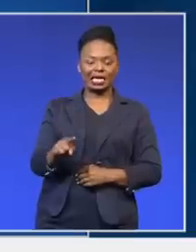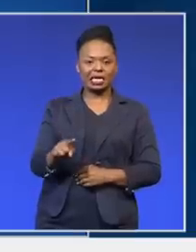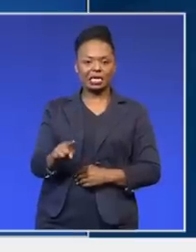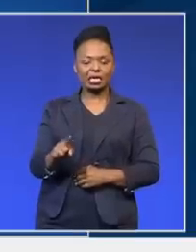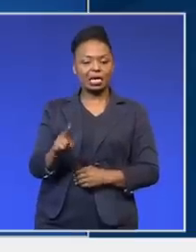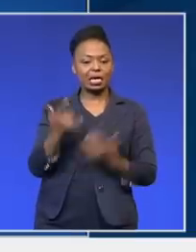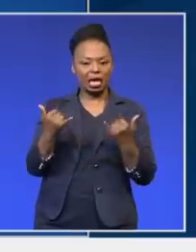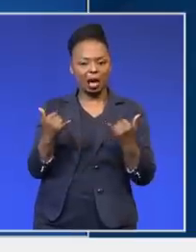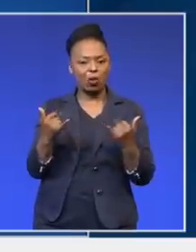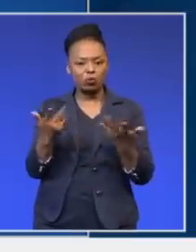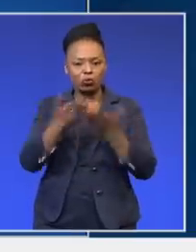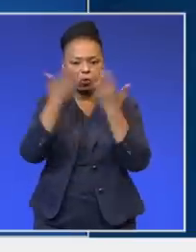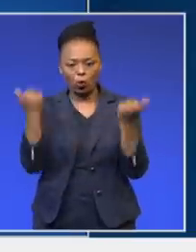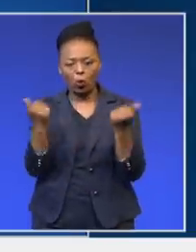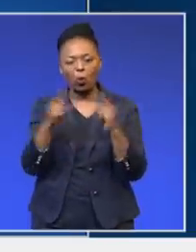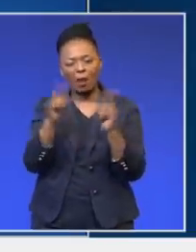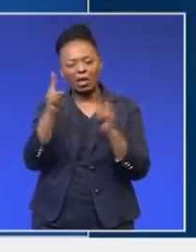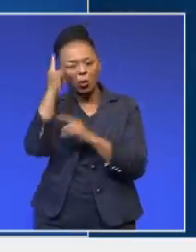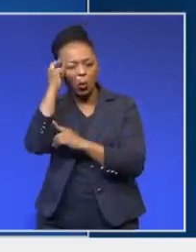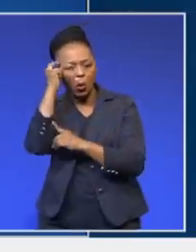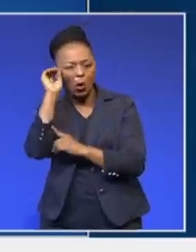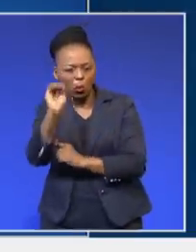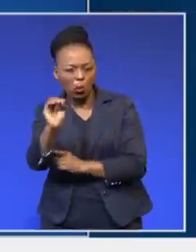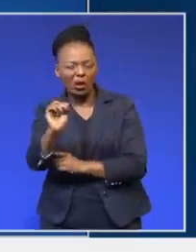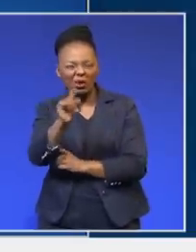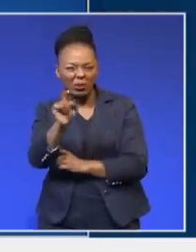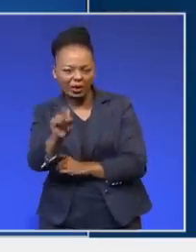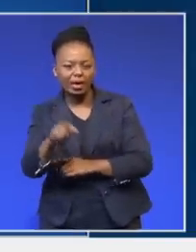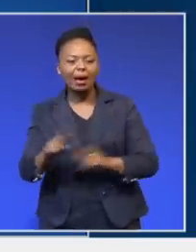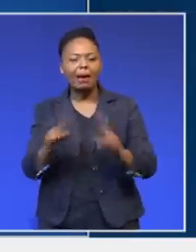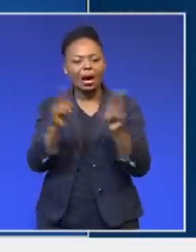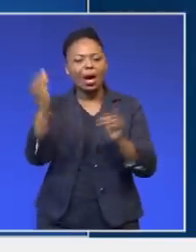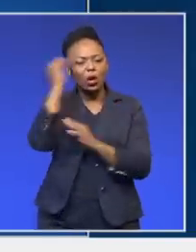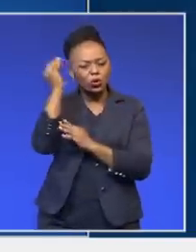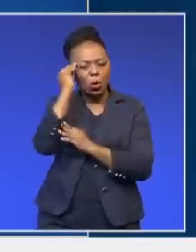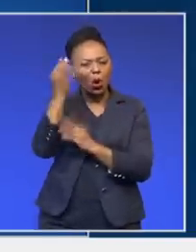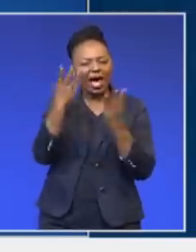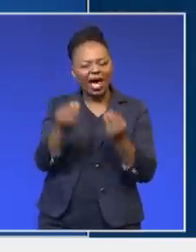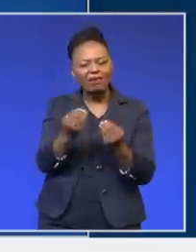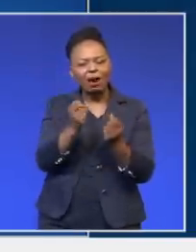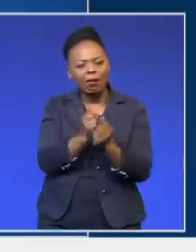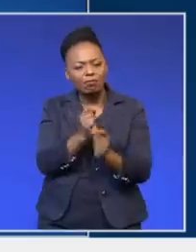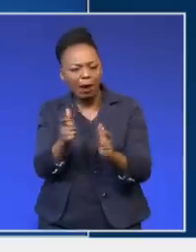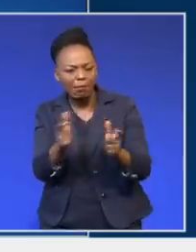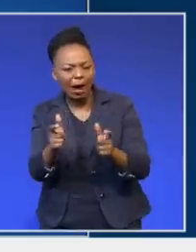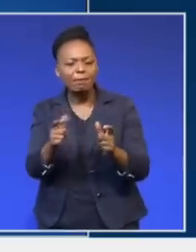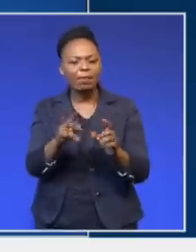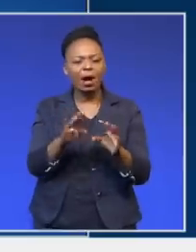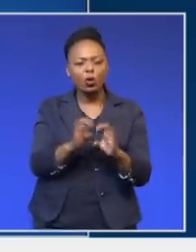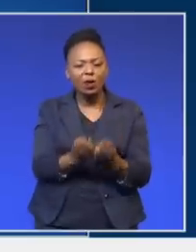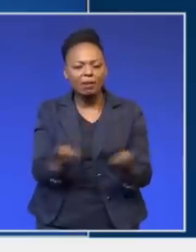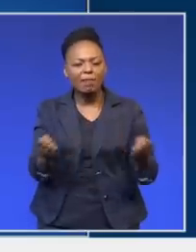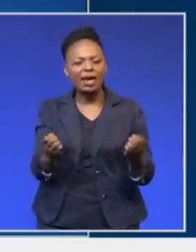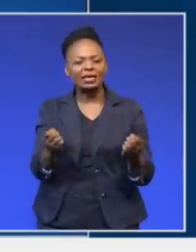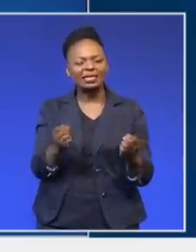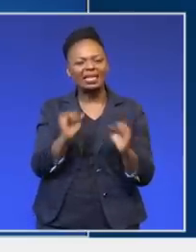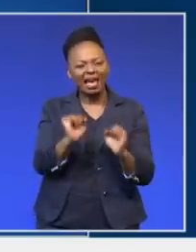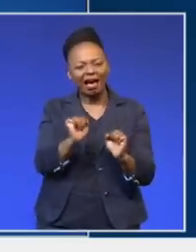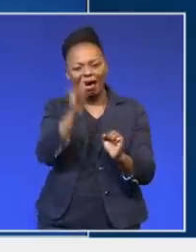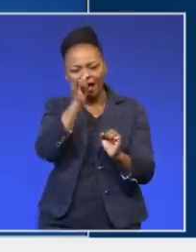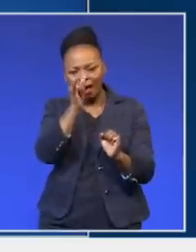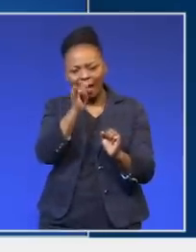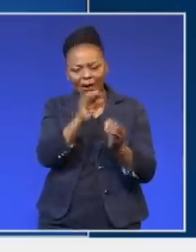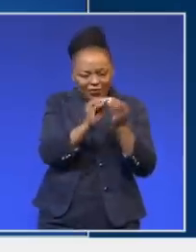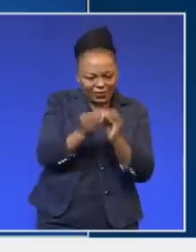We know that our ammunition and prime mission equipment that is manufactured in South